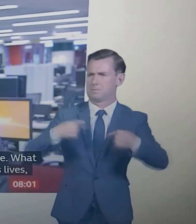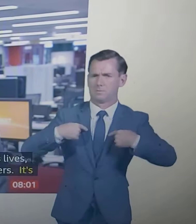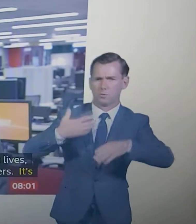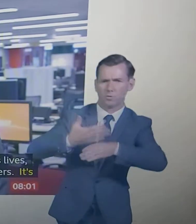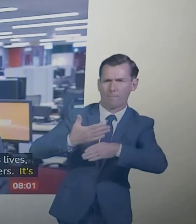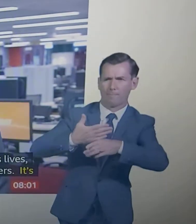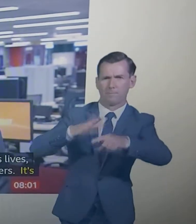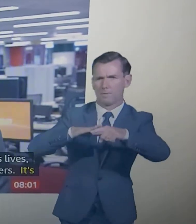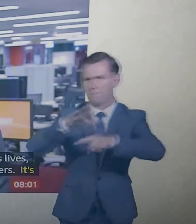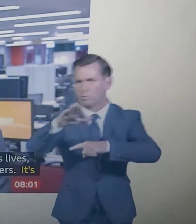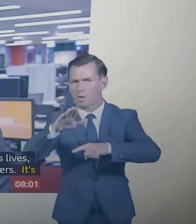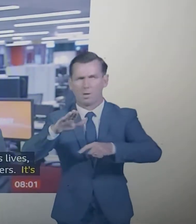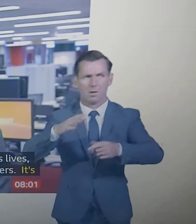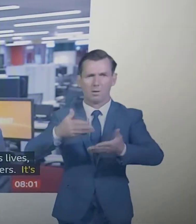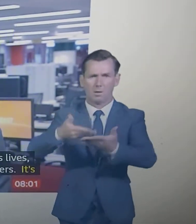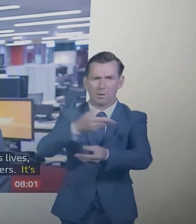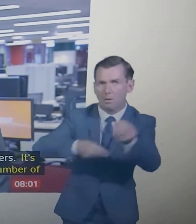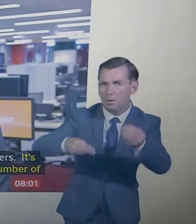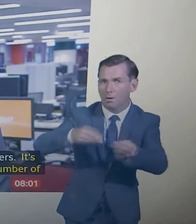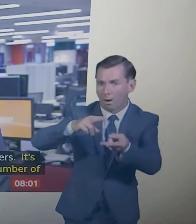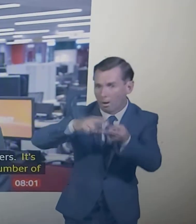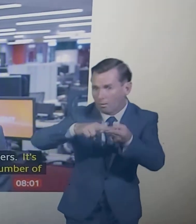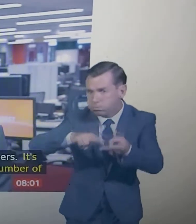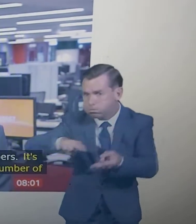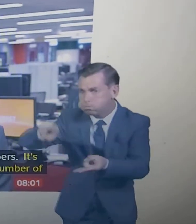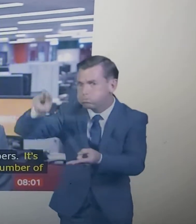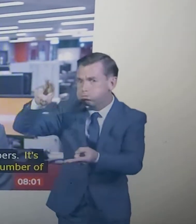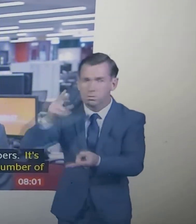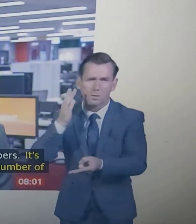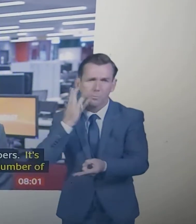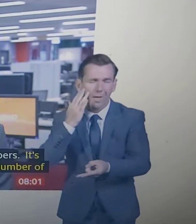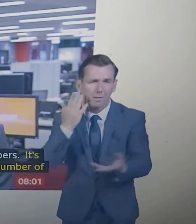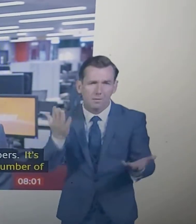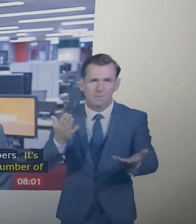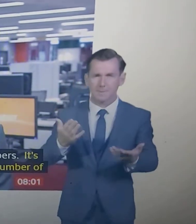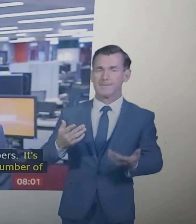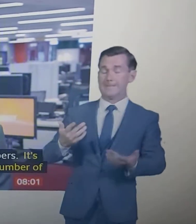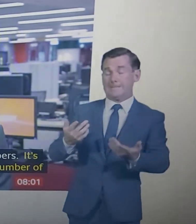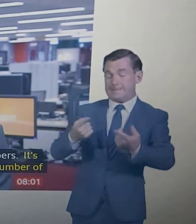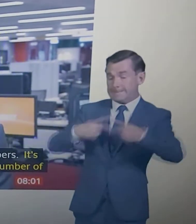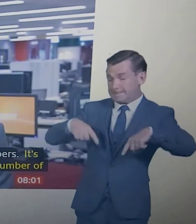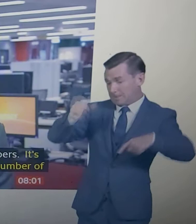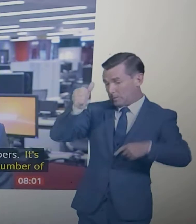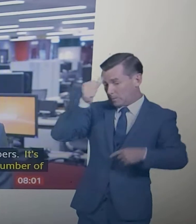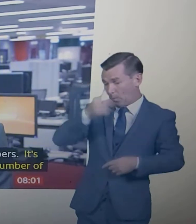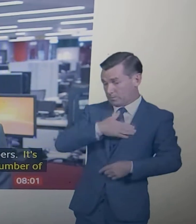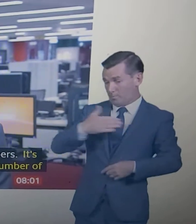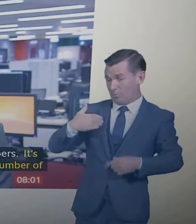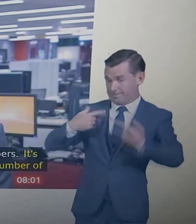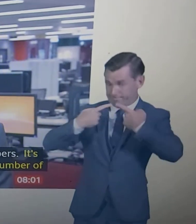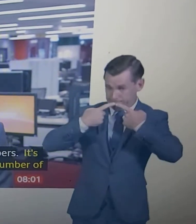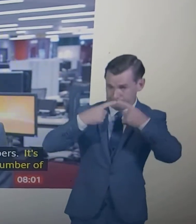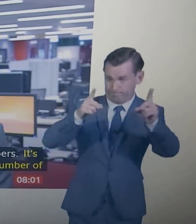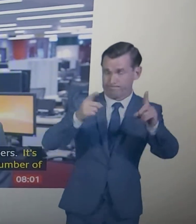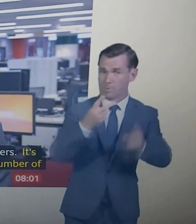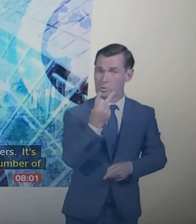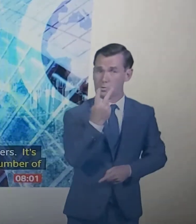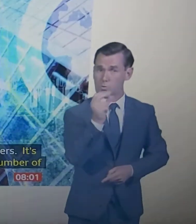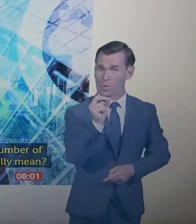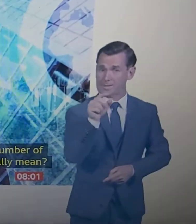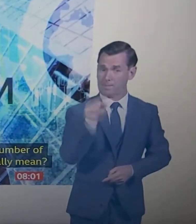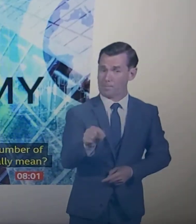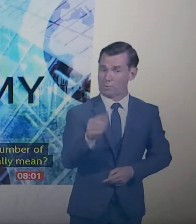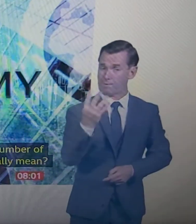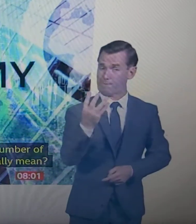this economic downturn continue? So, what we know this morning, confirmation that the economy shrank by 20.4% in April.